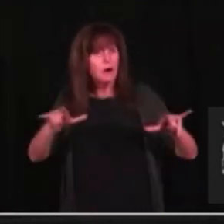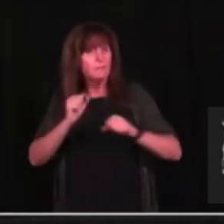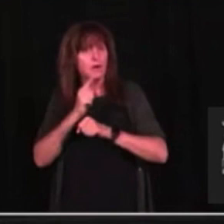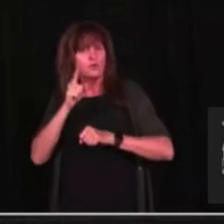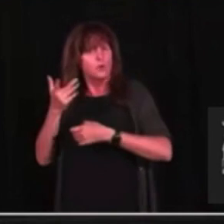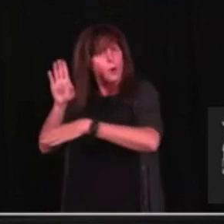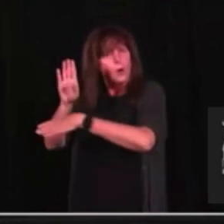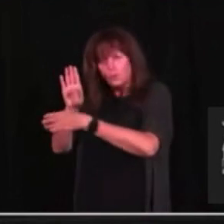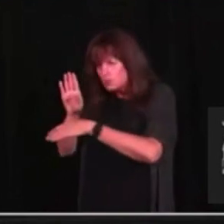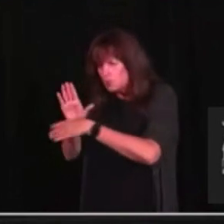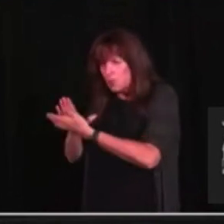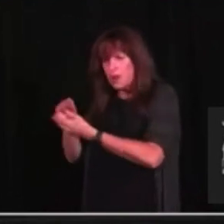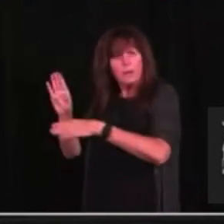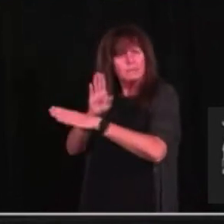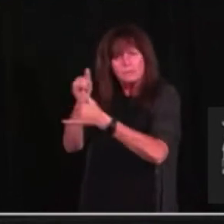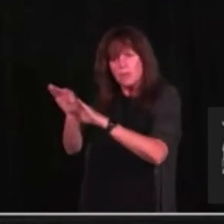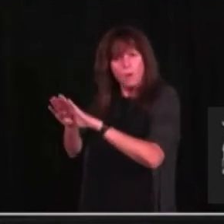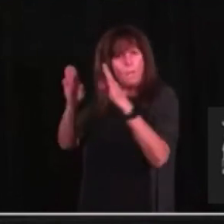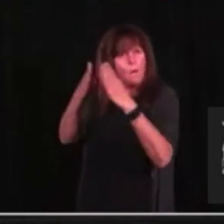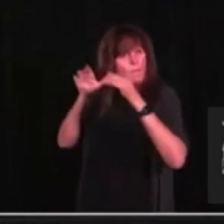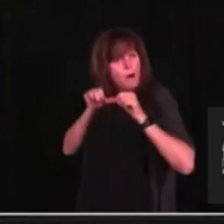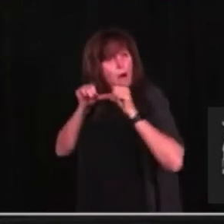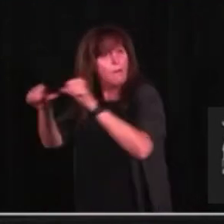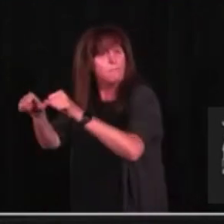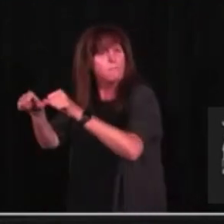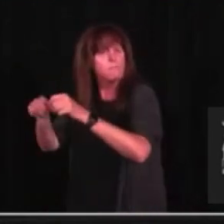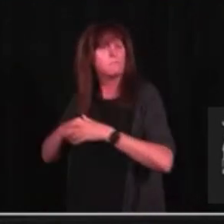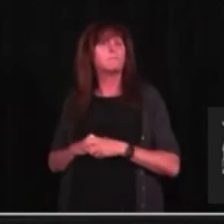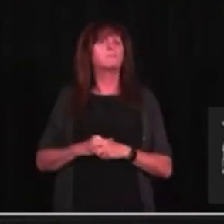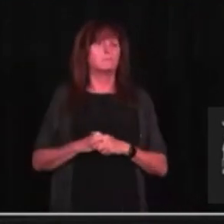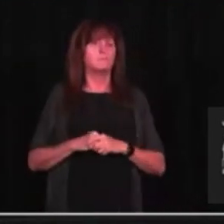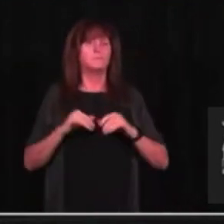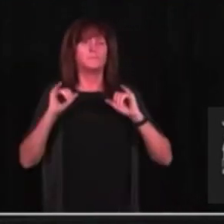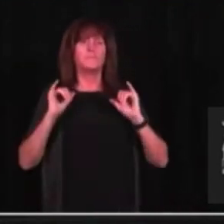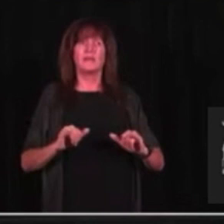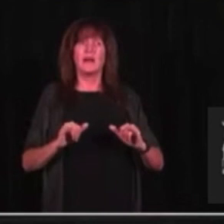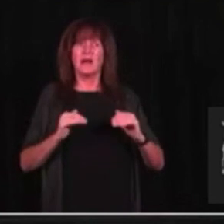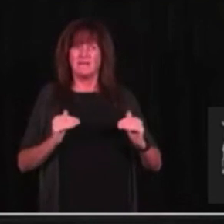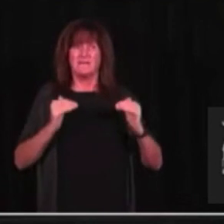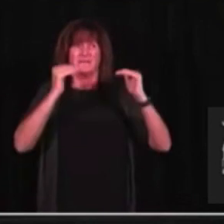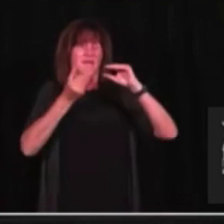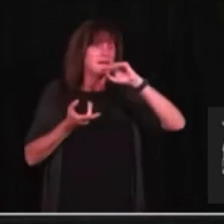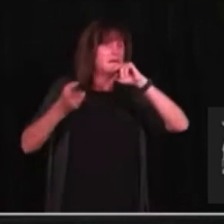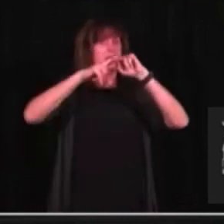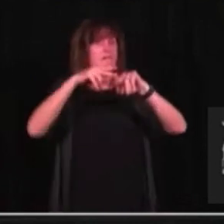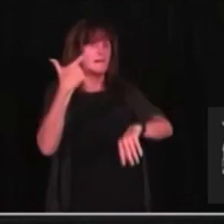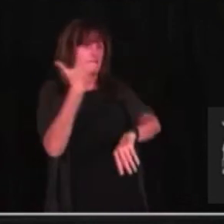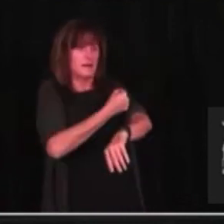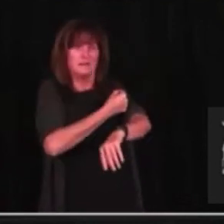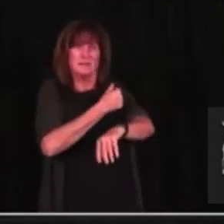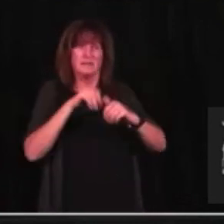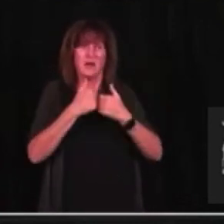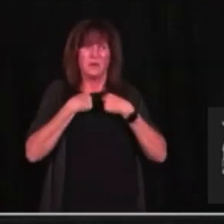Increasing vaccination rates is the path forward out of this pandemic. So please, if you haven't already